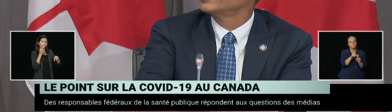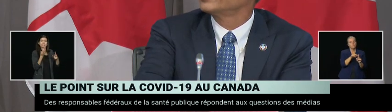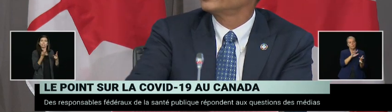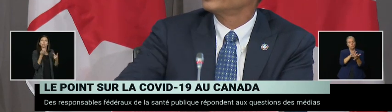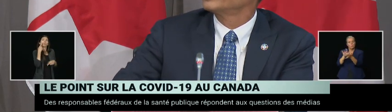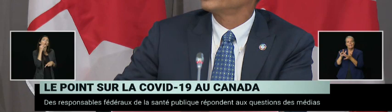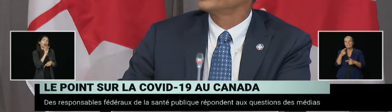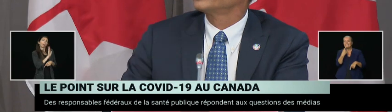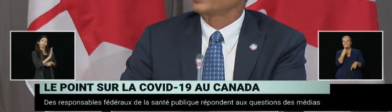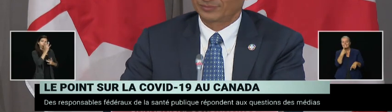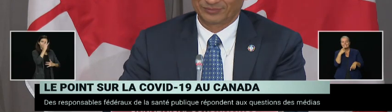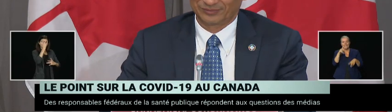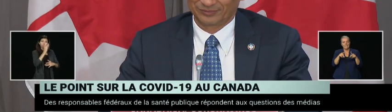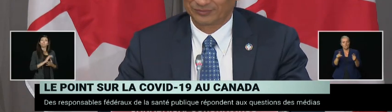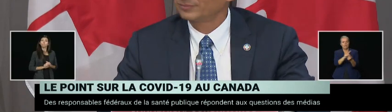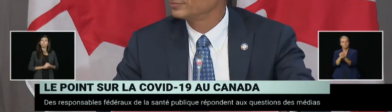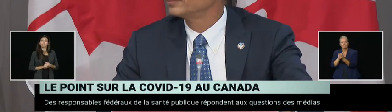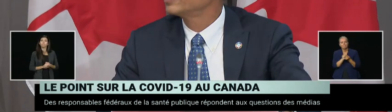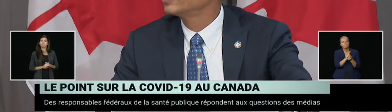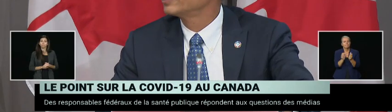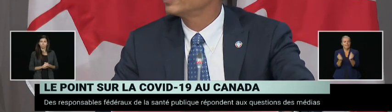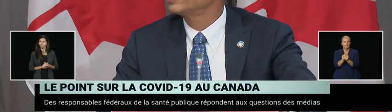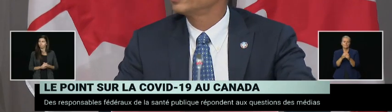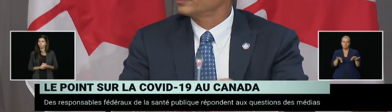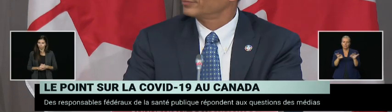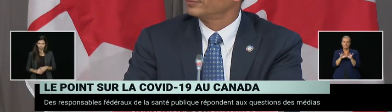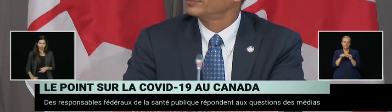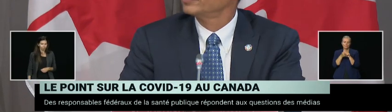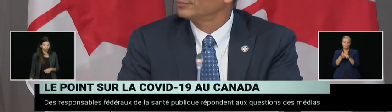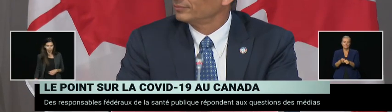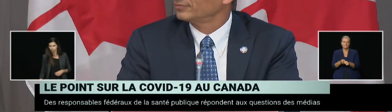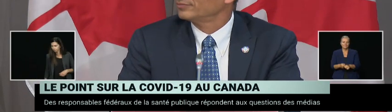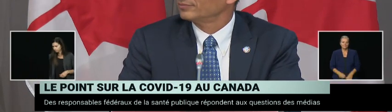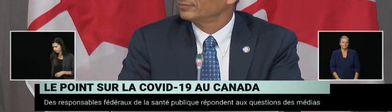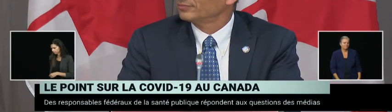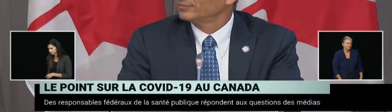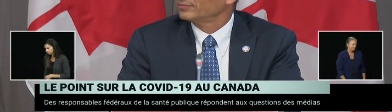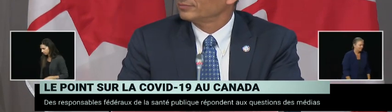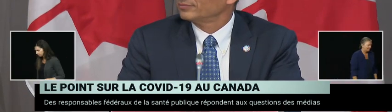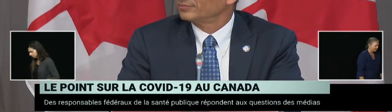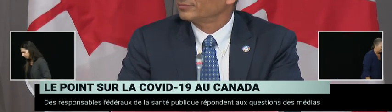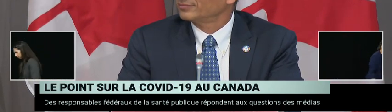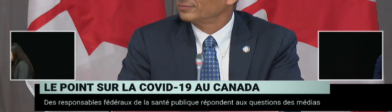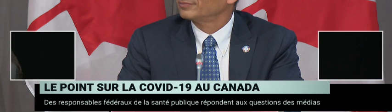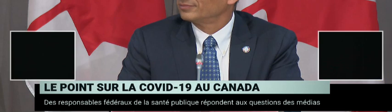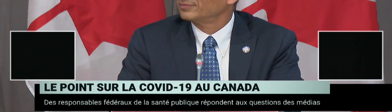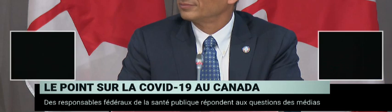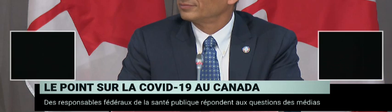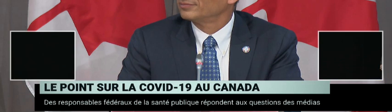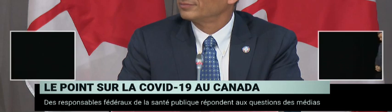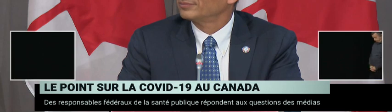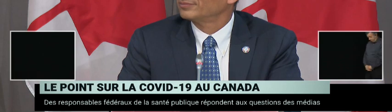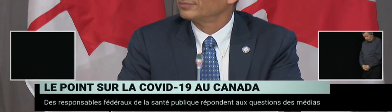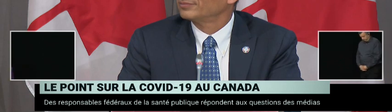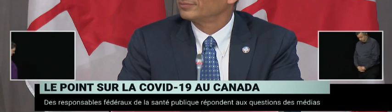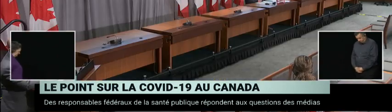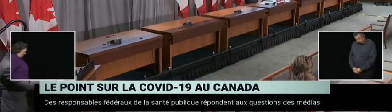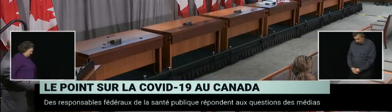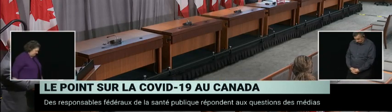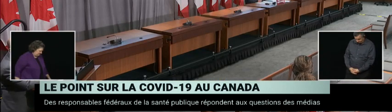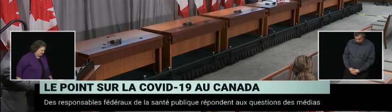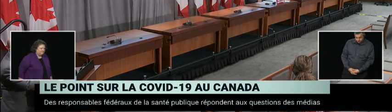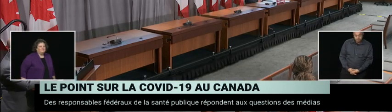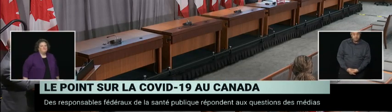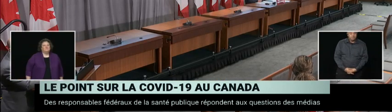About masks. So now that indoor spaces are different for us. So if I'm gonna have lunch today, should I be carrying three